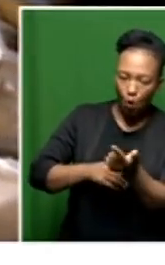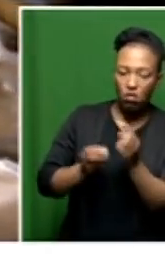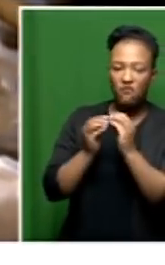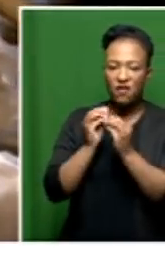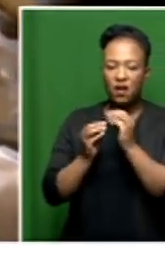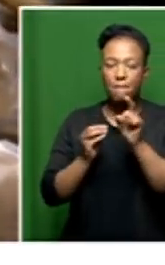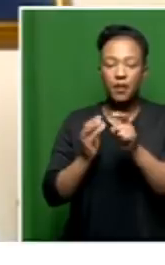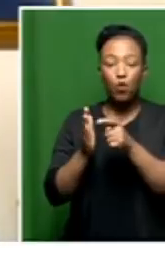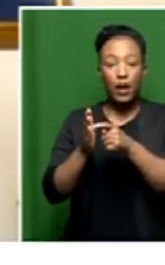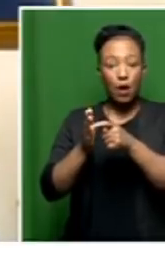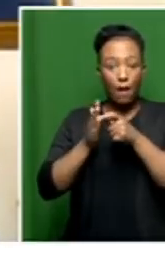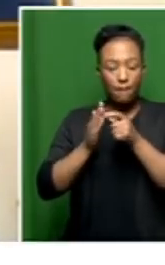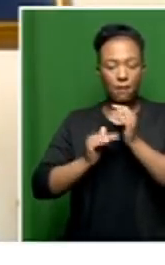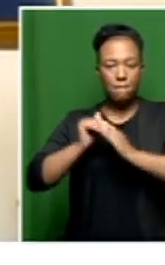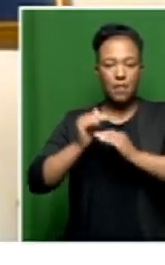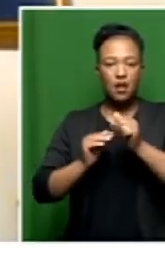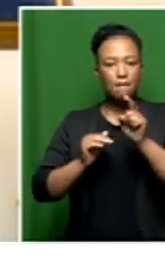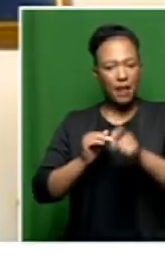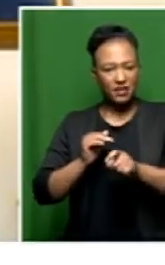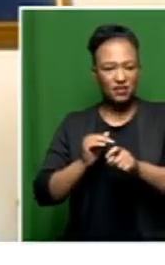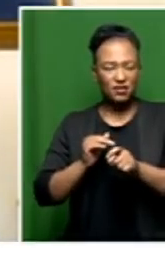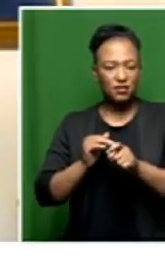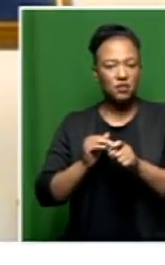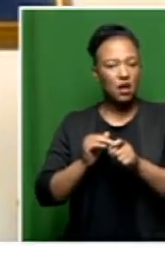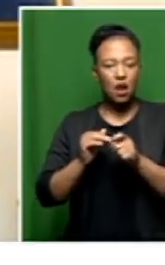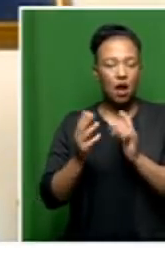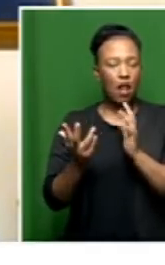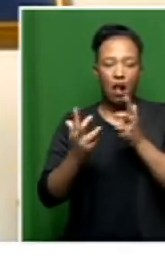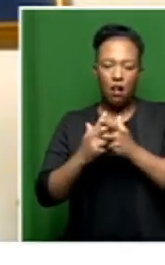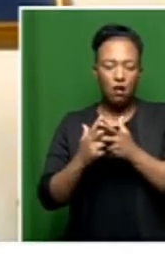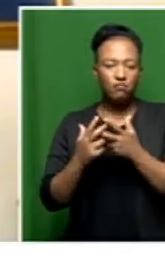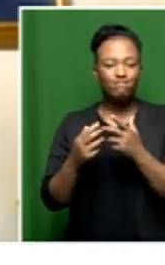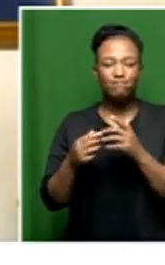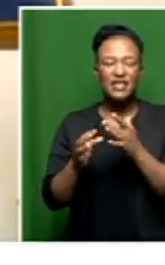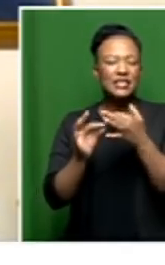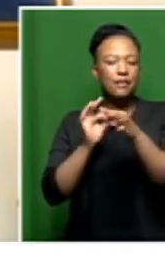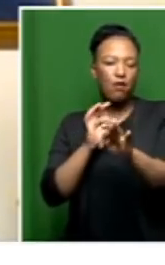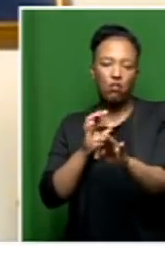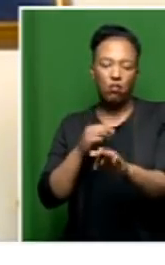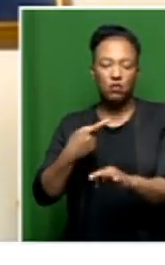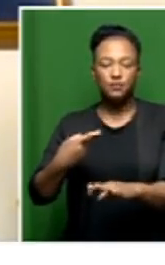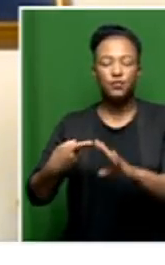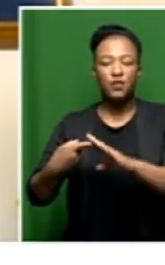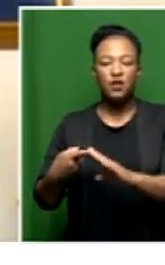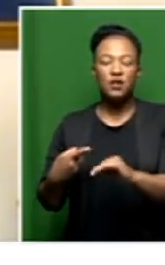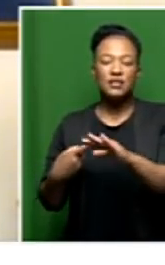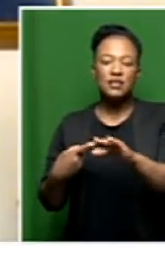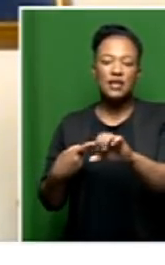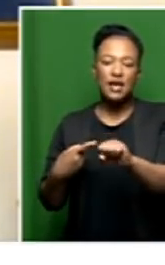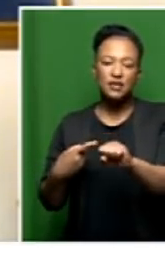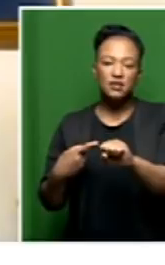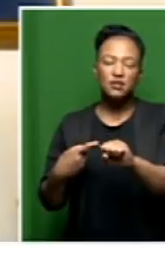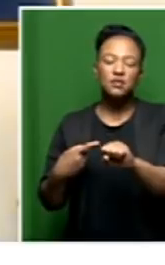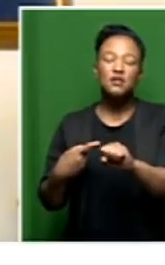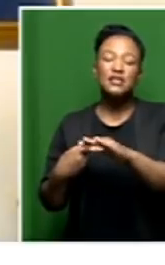requirements for the building has not been met. Simple things, not simple things. Things like you need COCs. A COC for